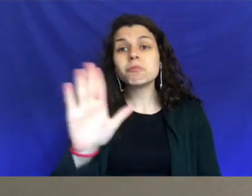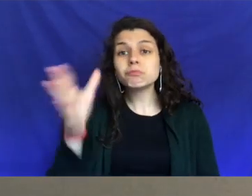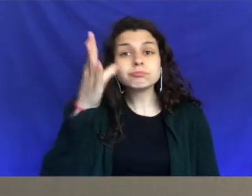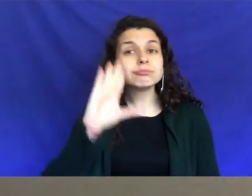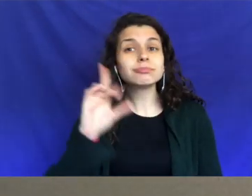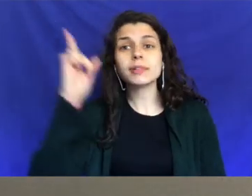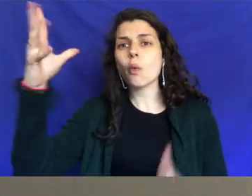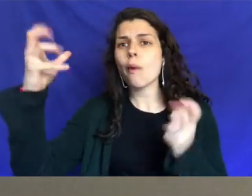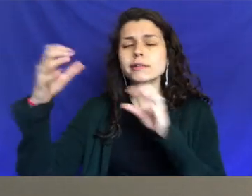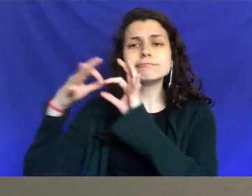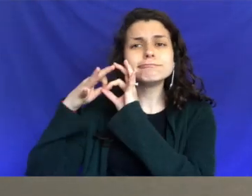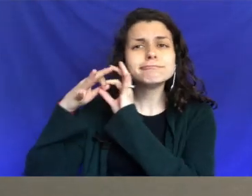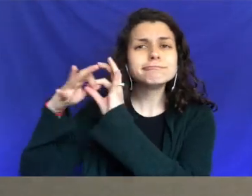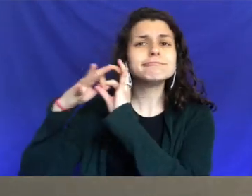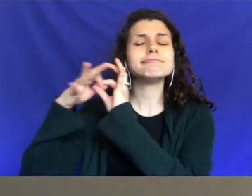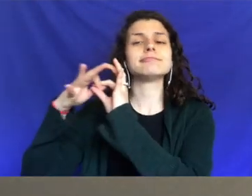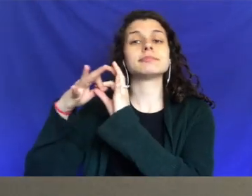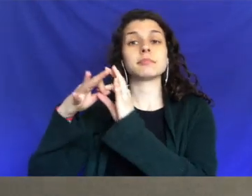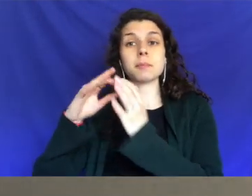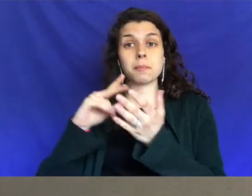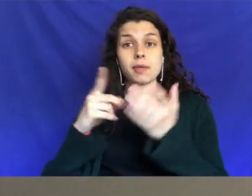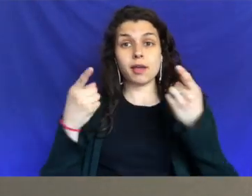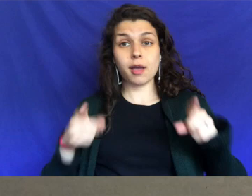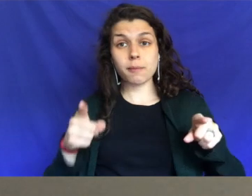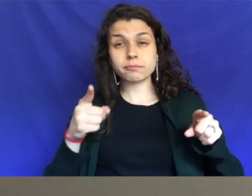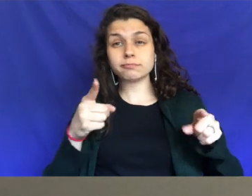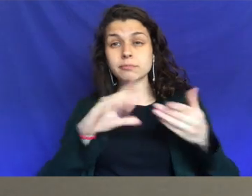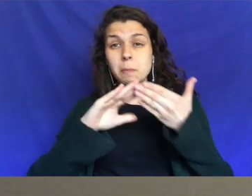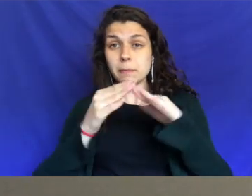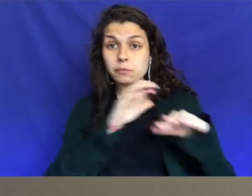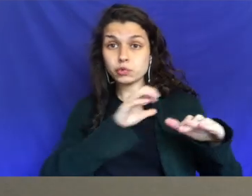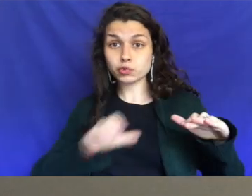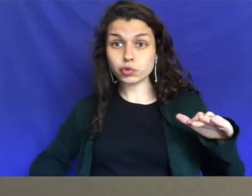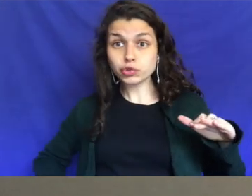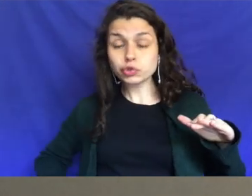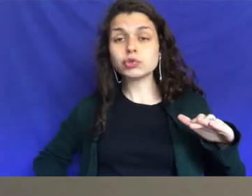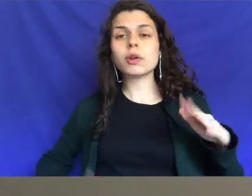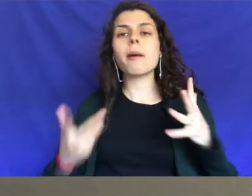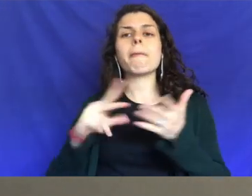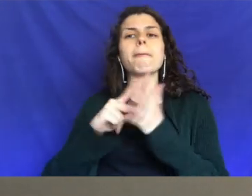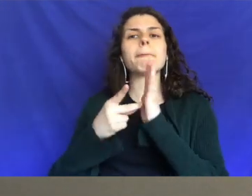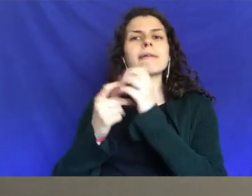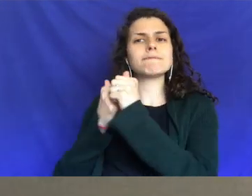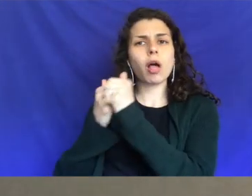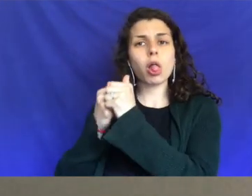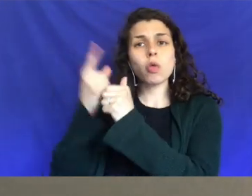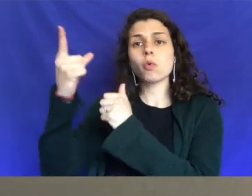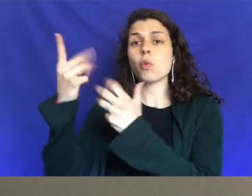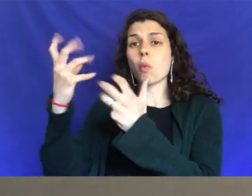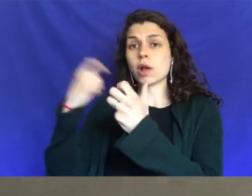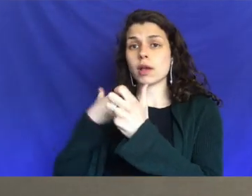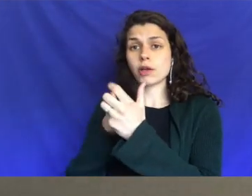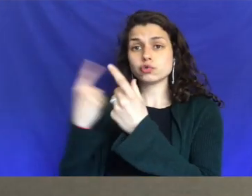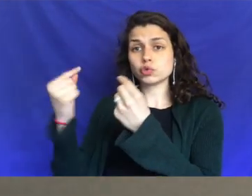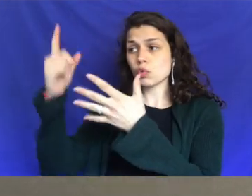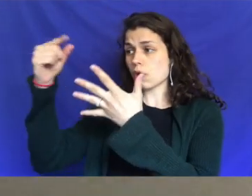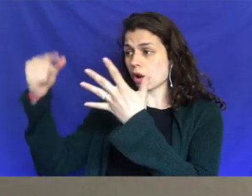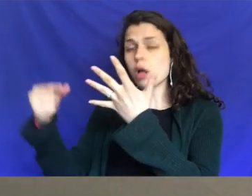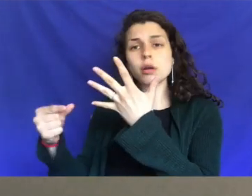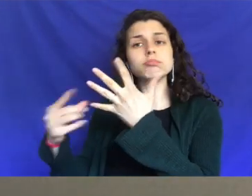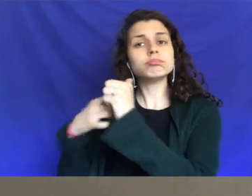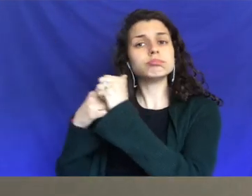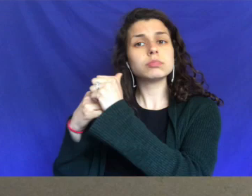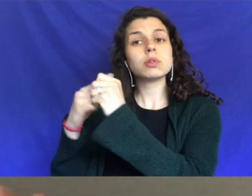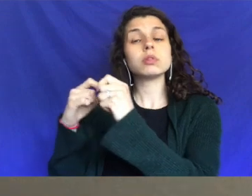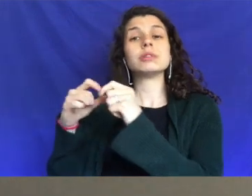That's not how God wants our relationship to be guys. Being a Christian is about doing what God wants us to do, but it's also about being friends with him guys.